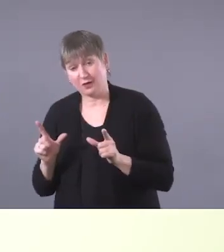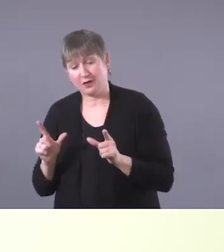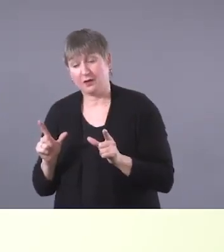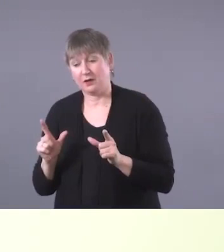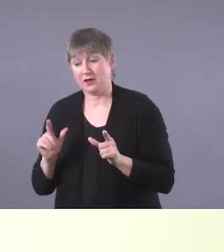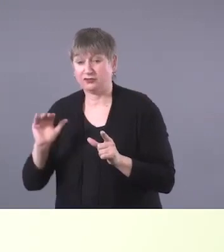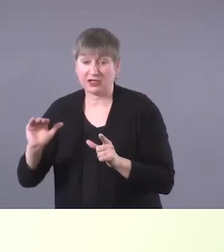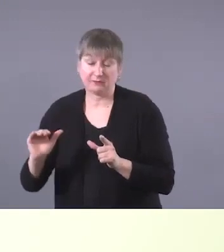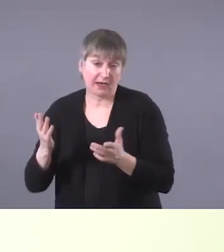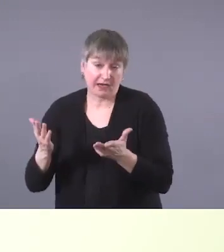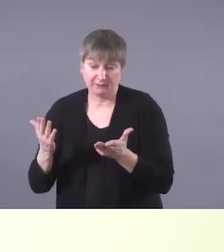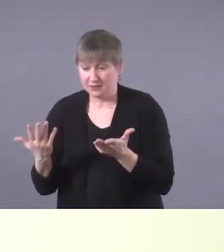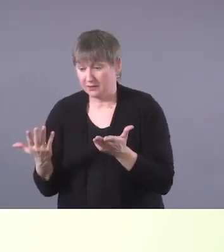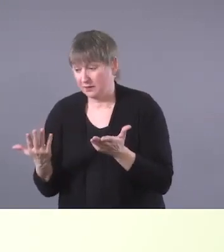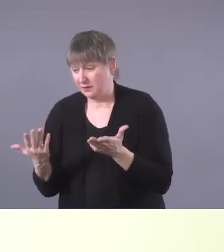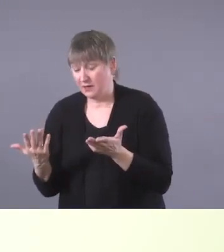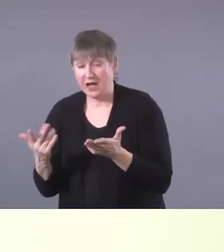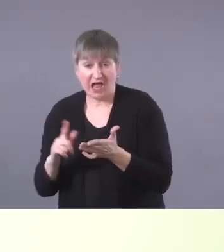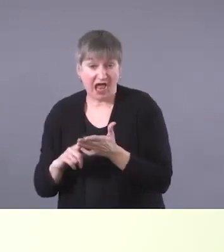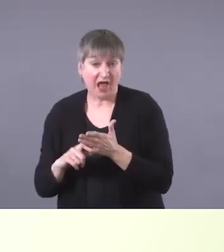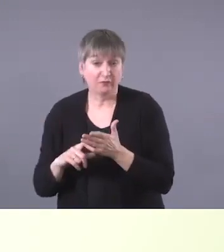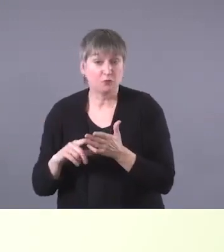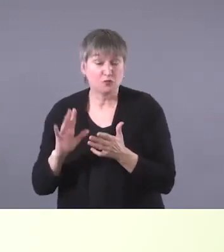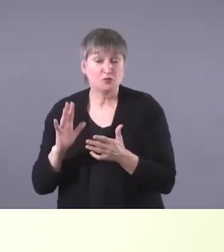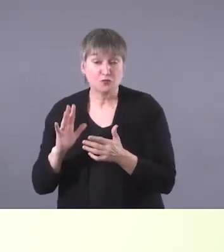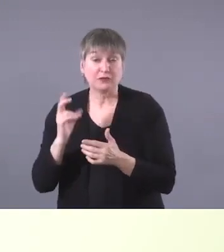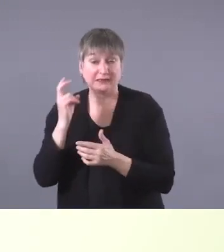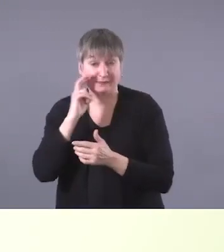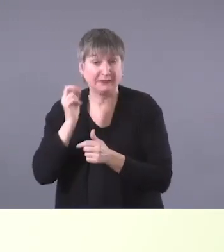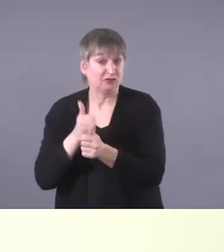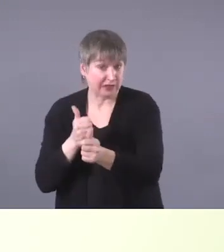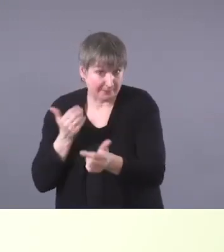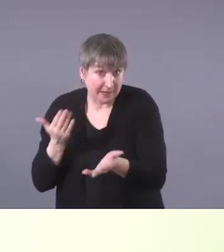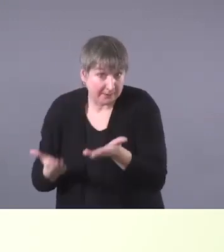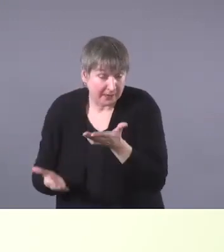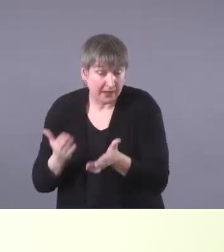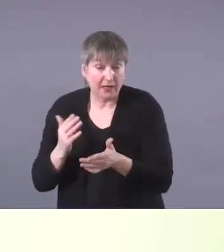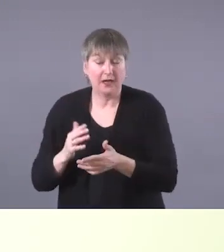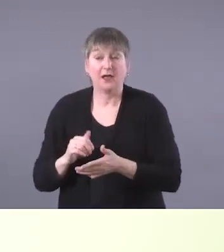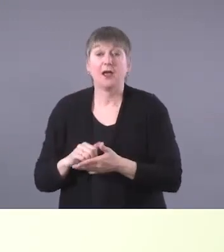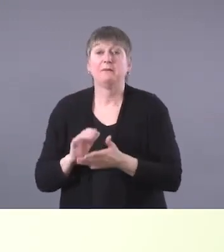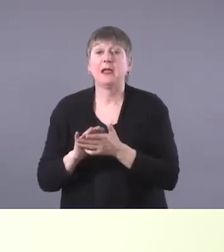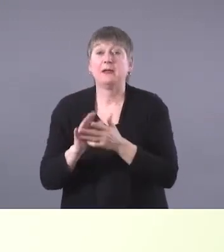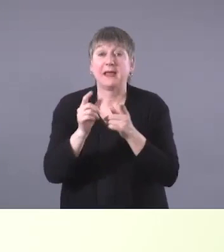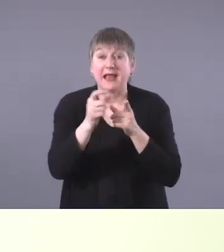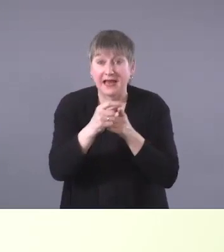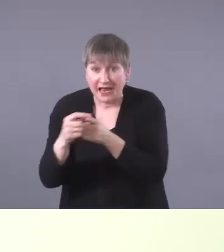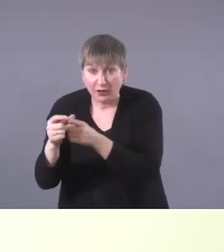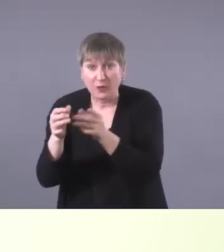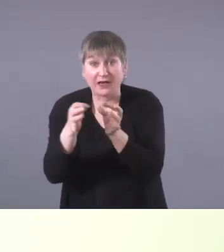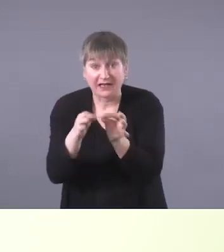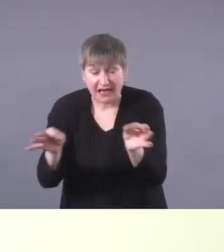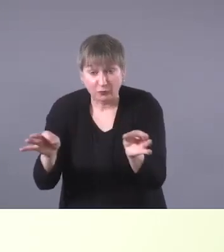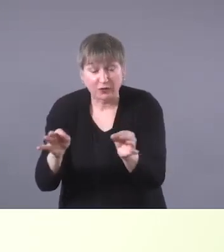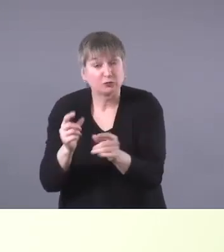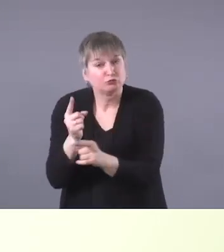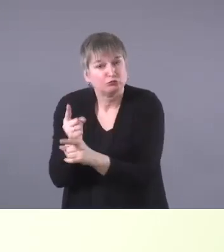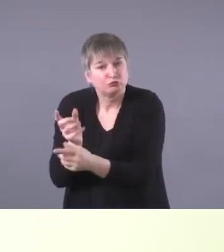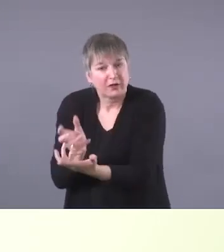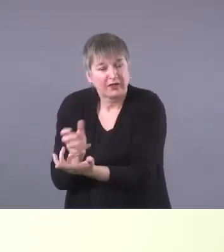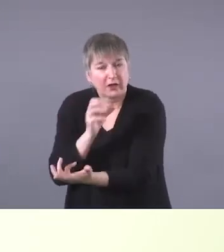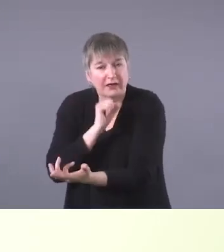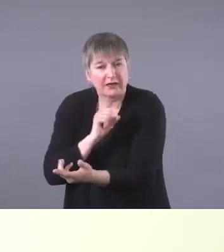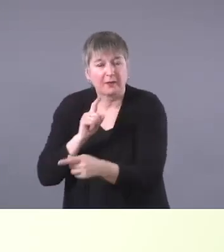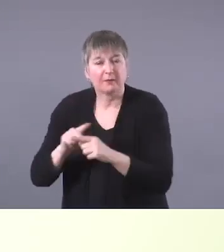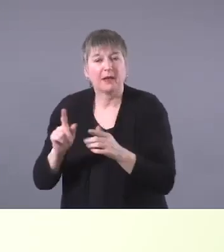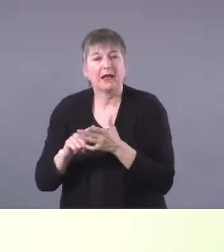might present with a severe speech delay. They might have age appropriate language. Um, but when we communicate severe speech